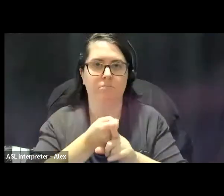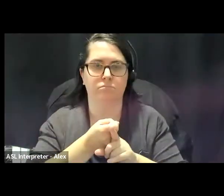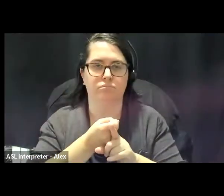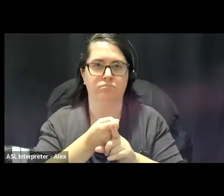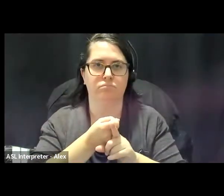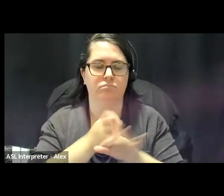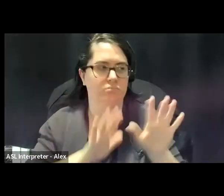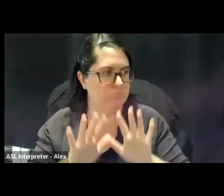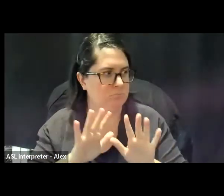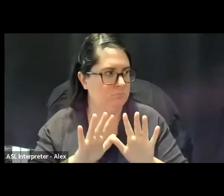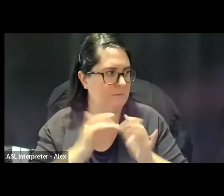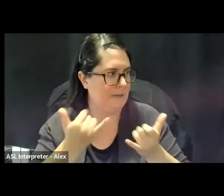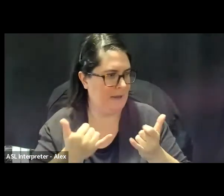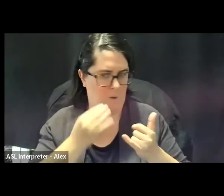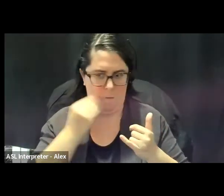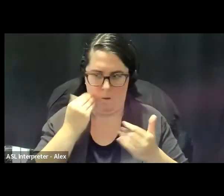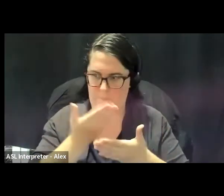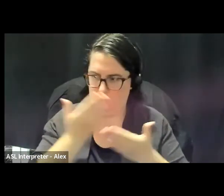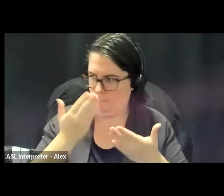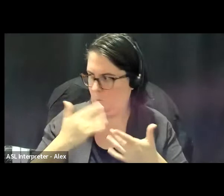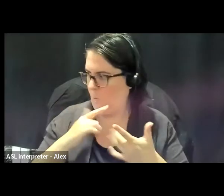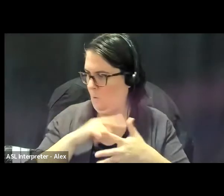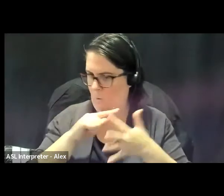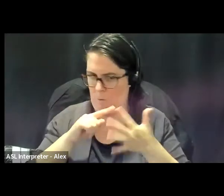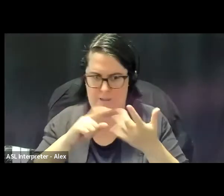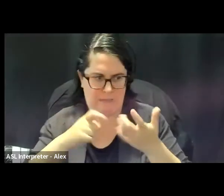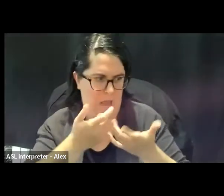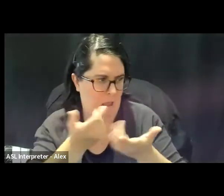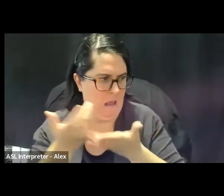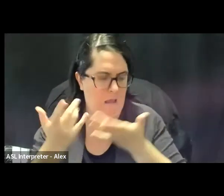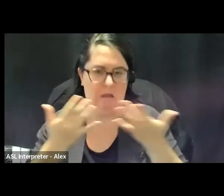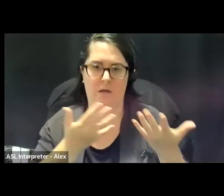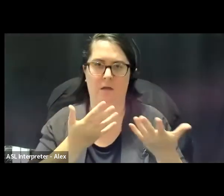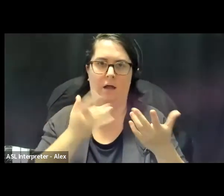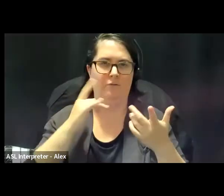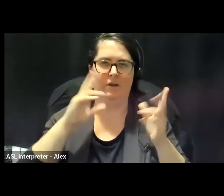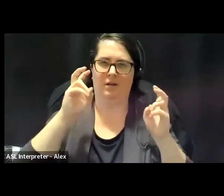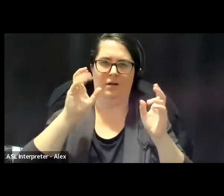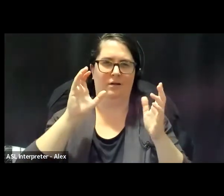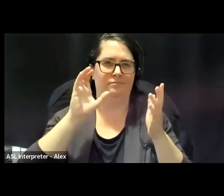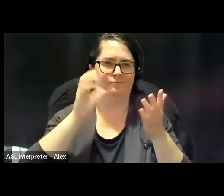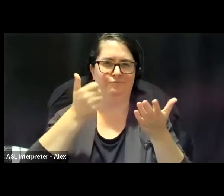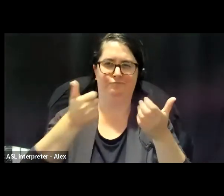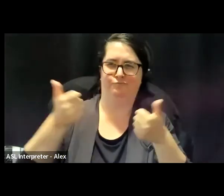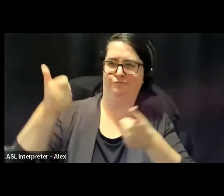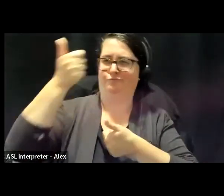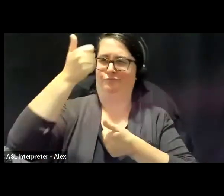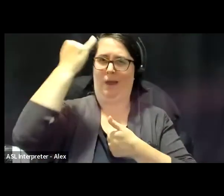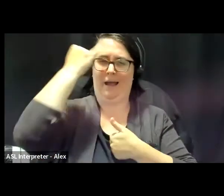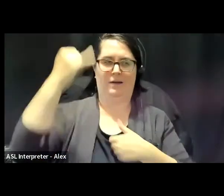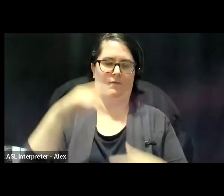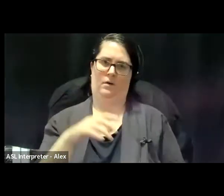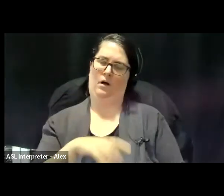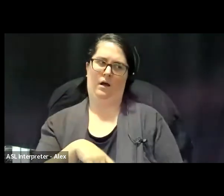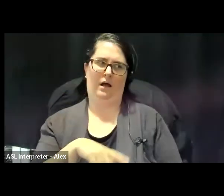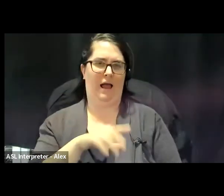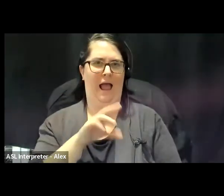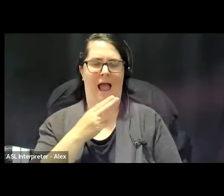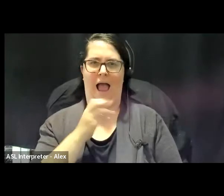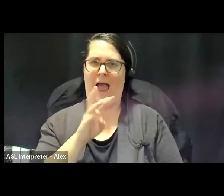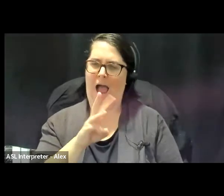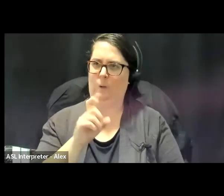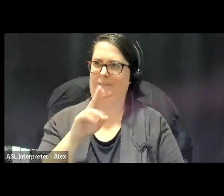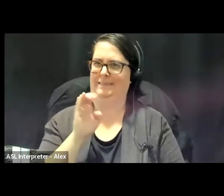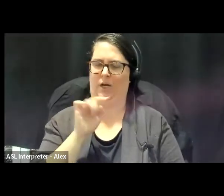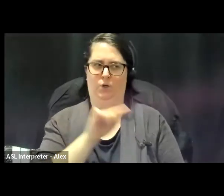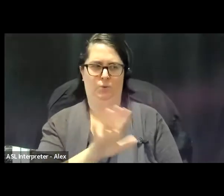And, you know, this capitalist ideology that, you know, how dare they, how dare people live